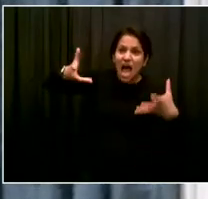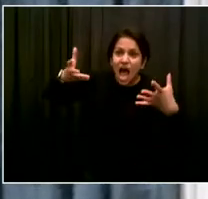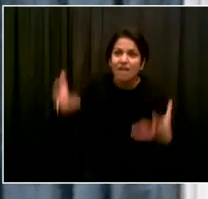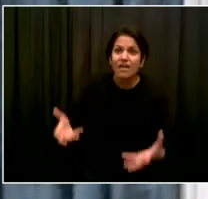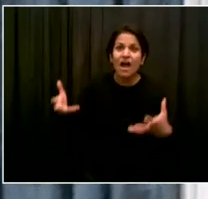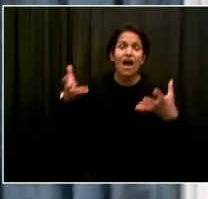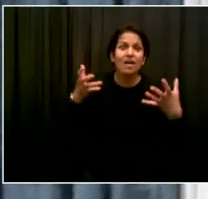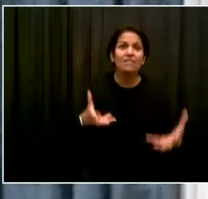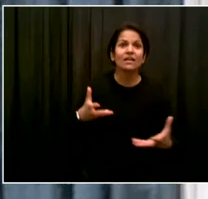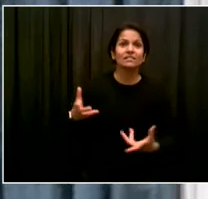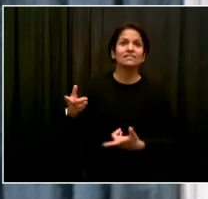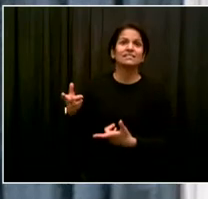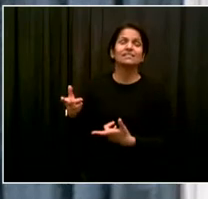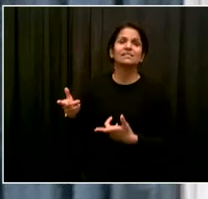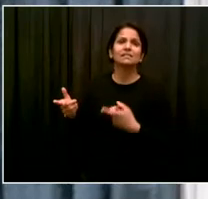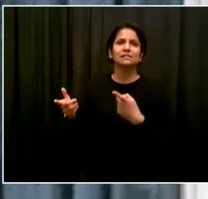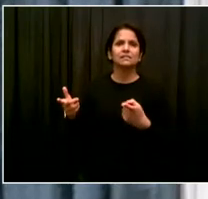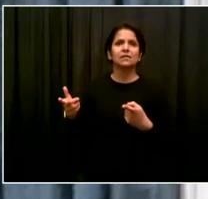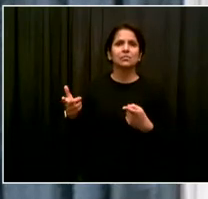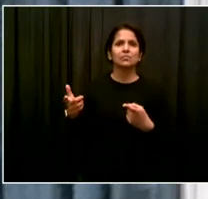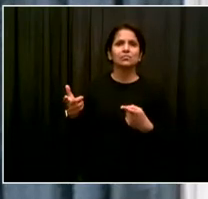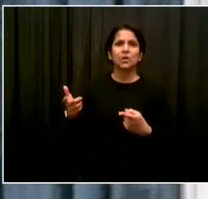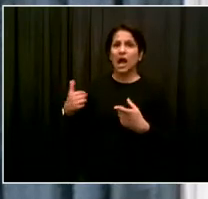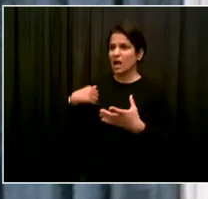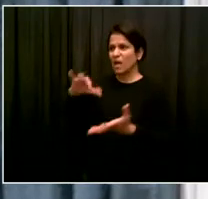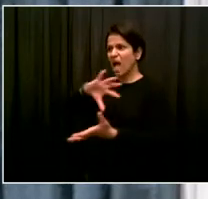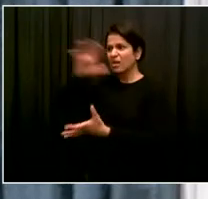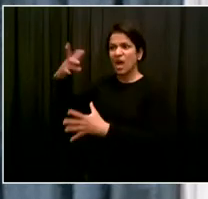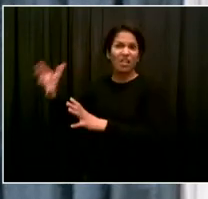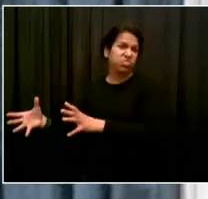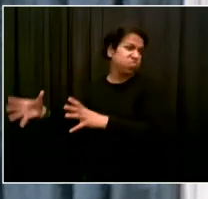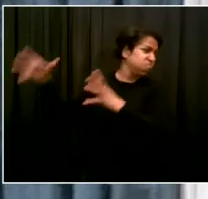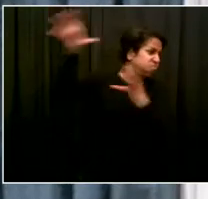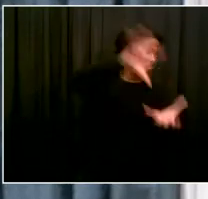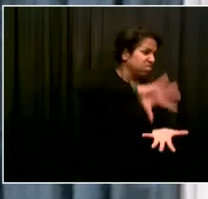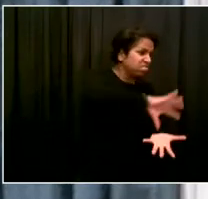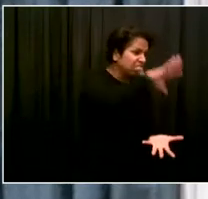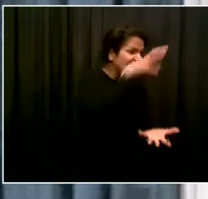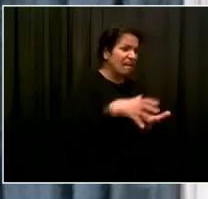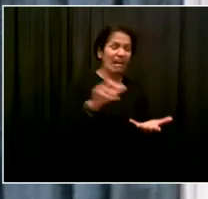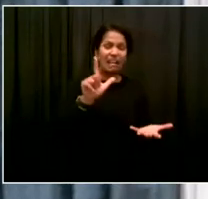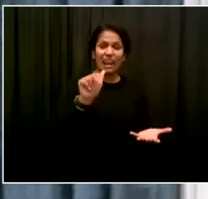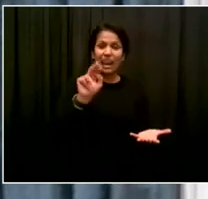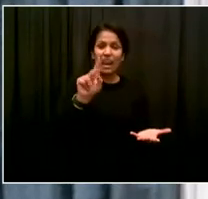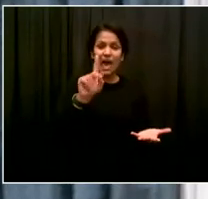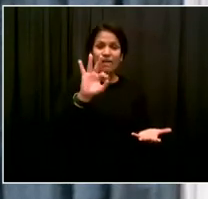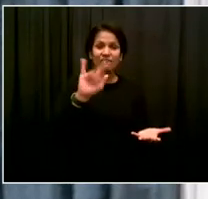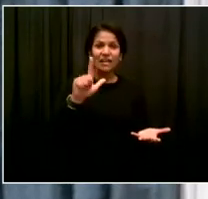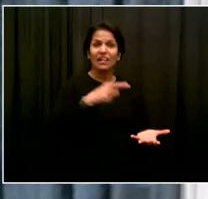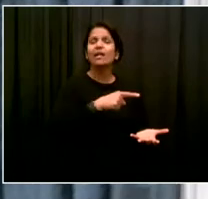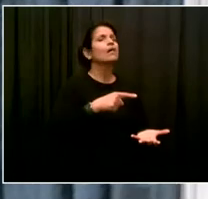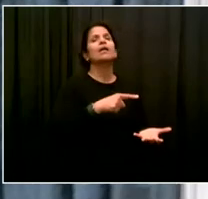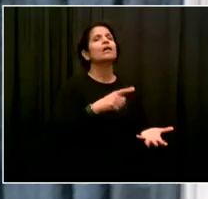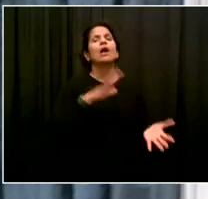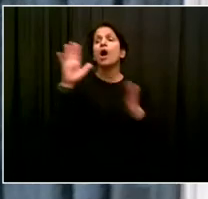a voluntary program. We are very optimistic that as it grows and becomes scalable, that we can see that